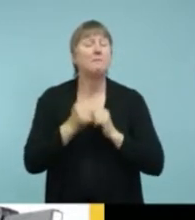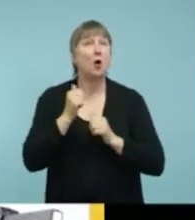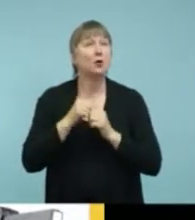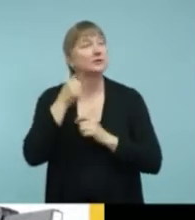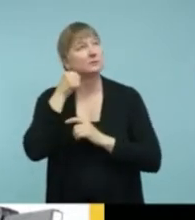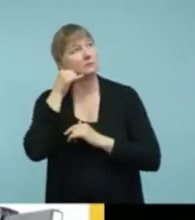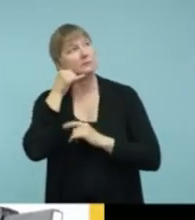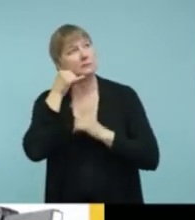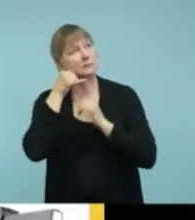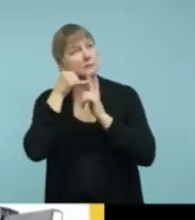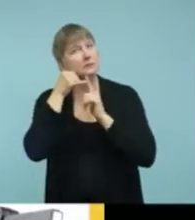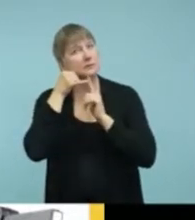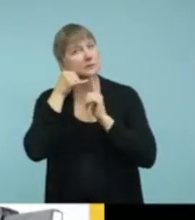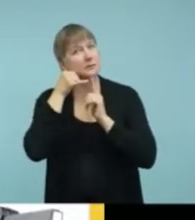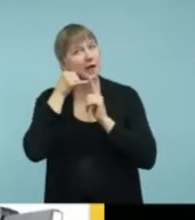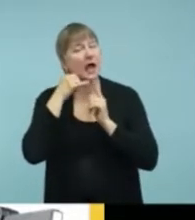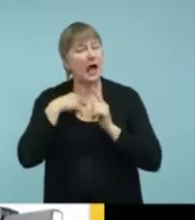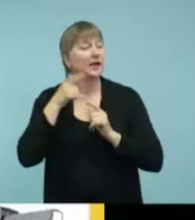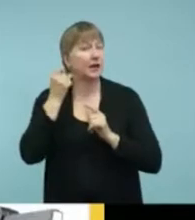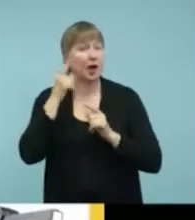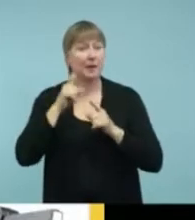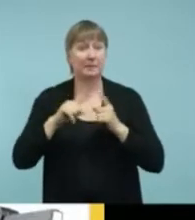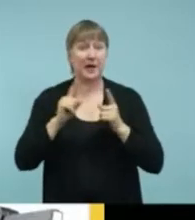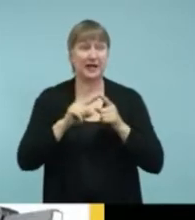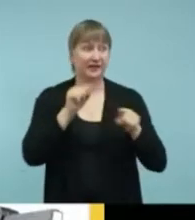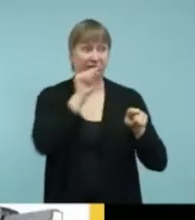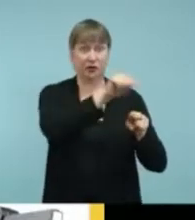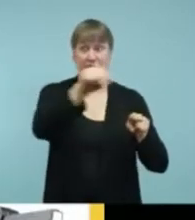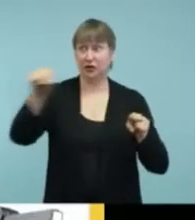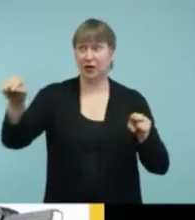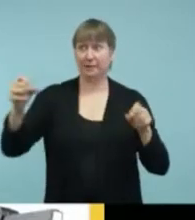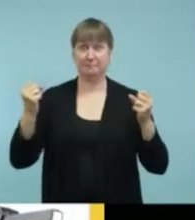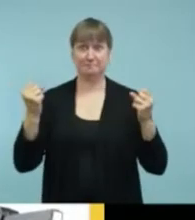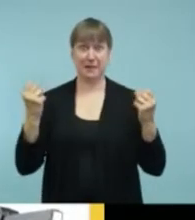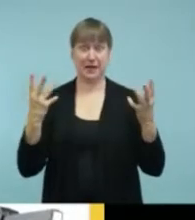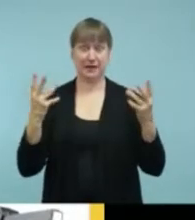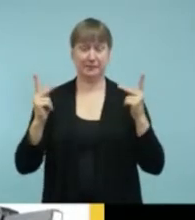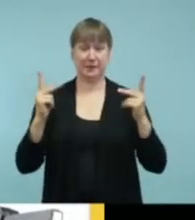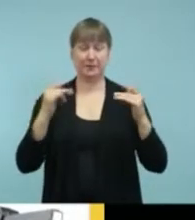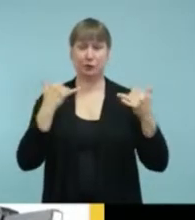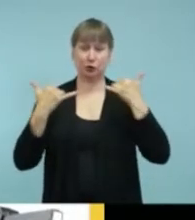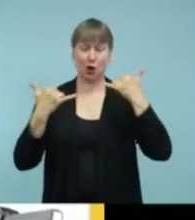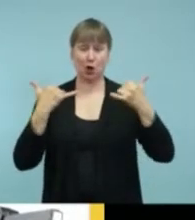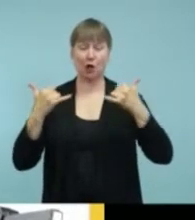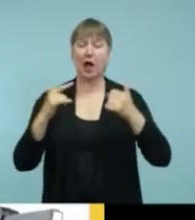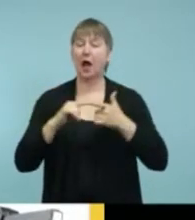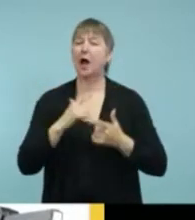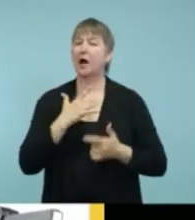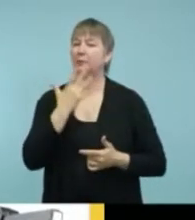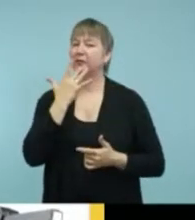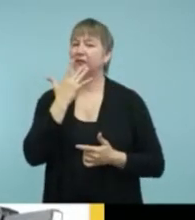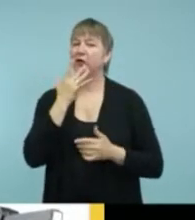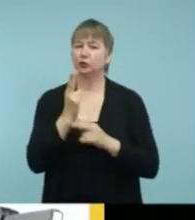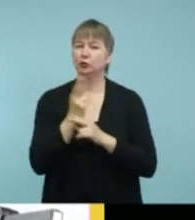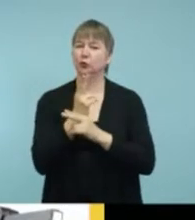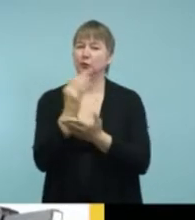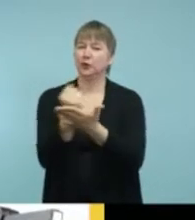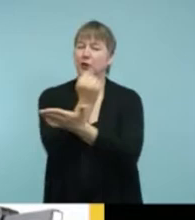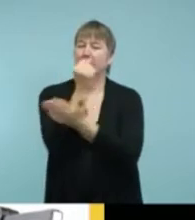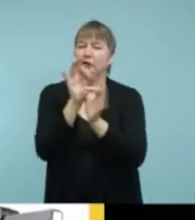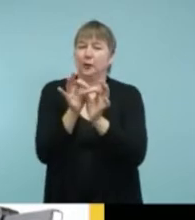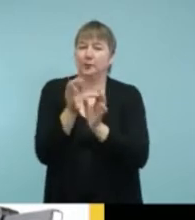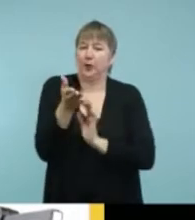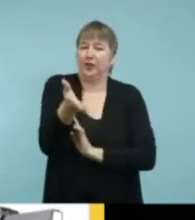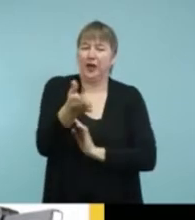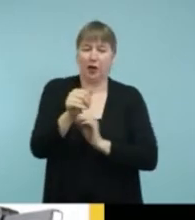conference calls are hard. So I appreciate having access to an interpreter in those situations. And I can